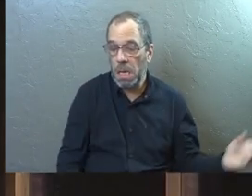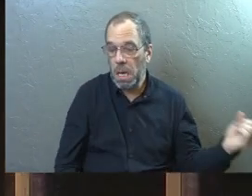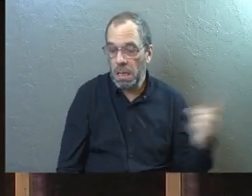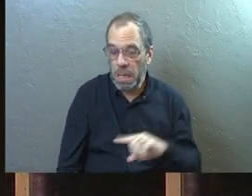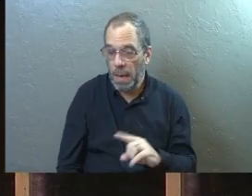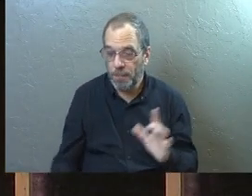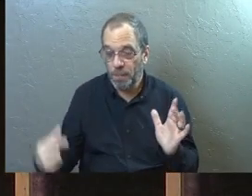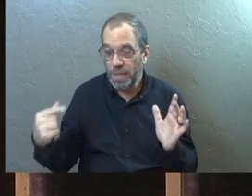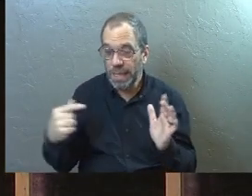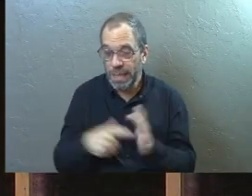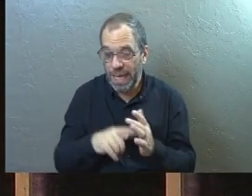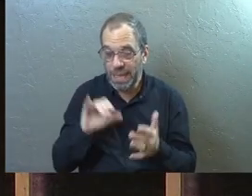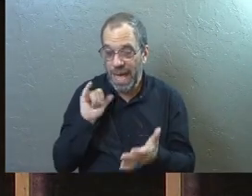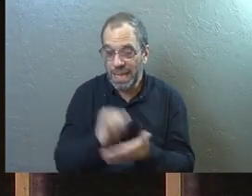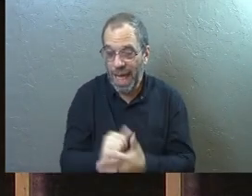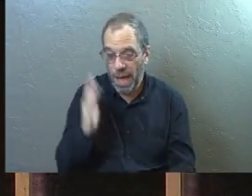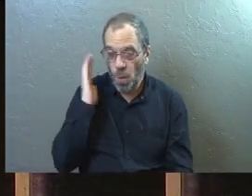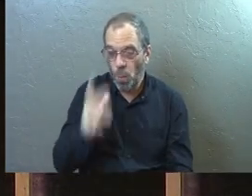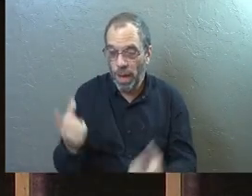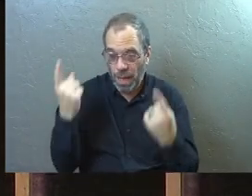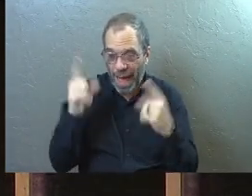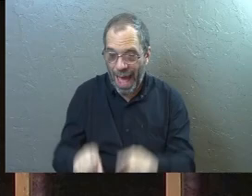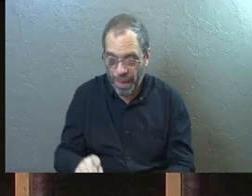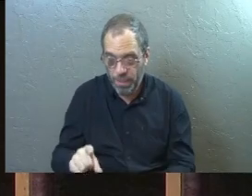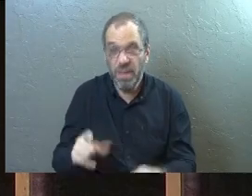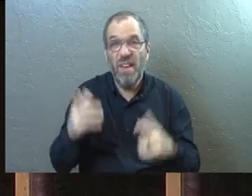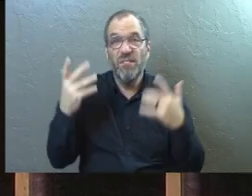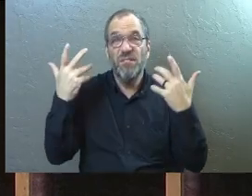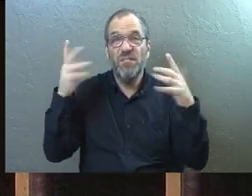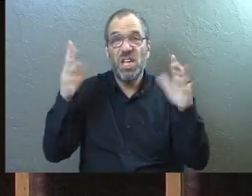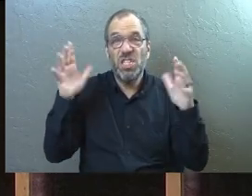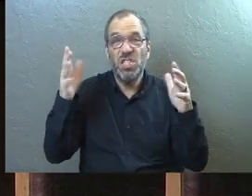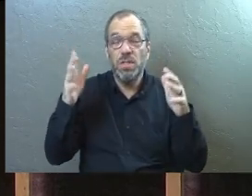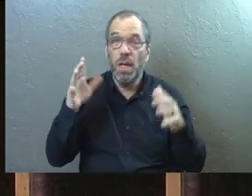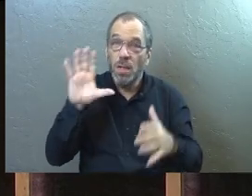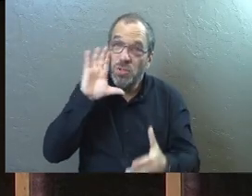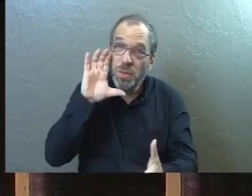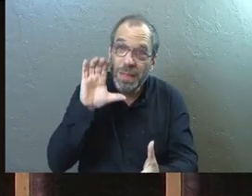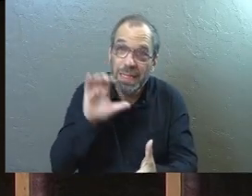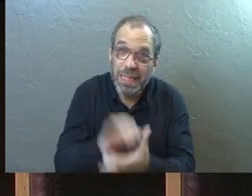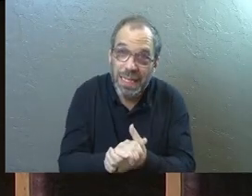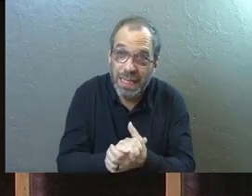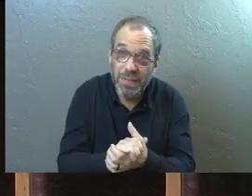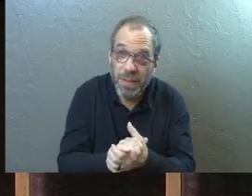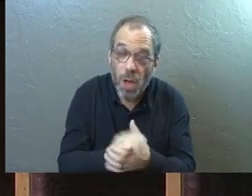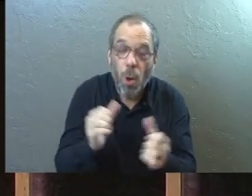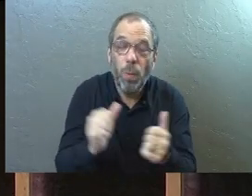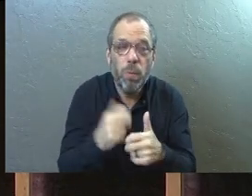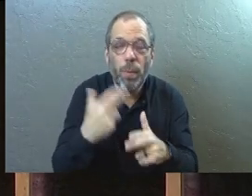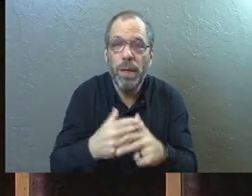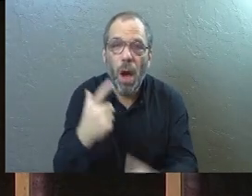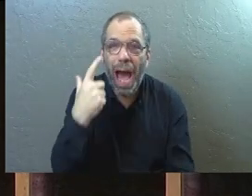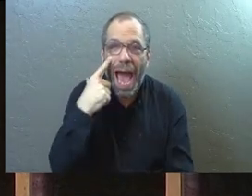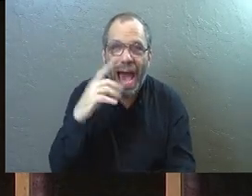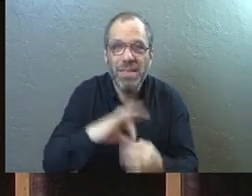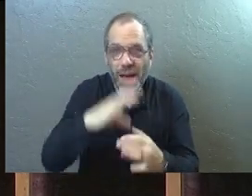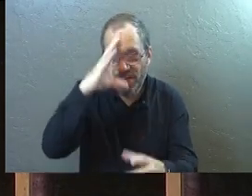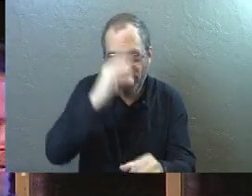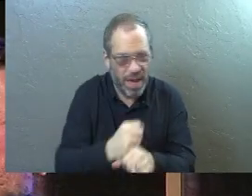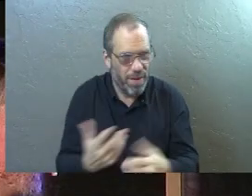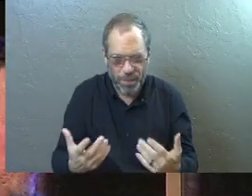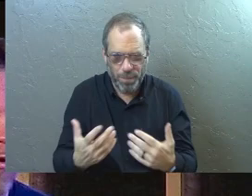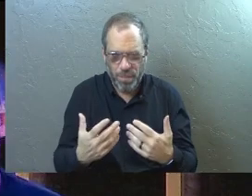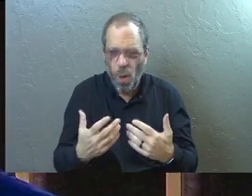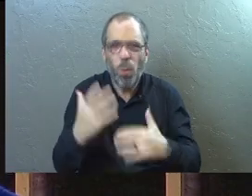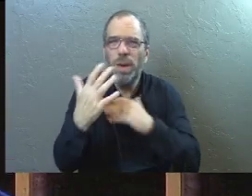this thing is going to happen. This thing has happened. Do you believe it? With eyes of faith, that's what we're called to. What are we